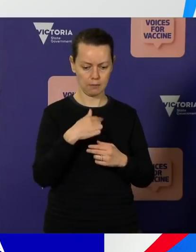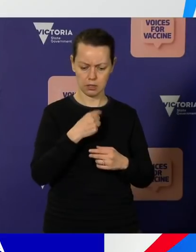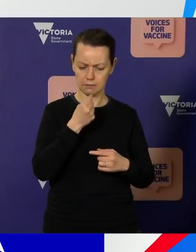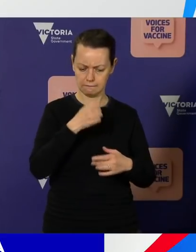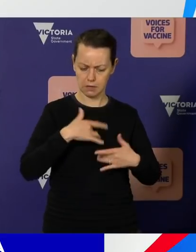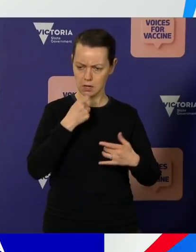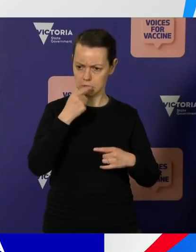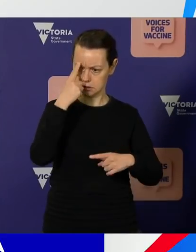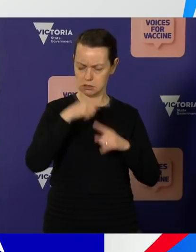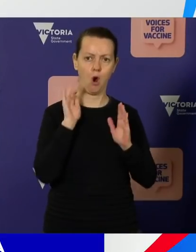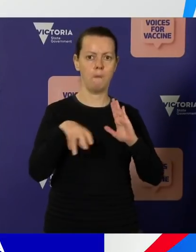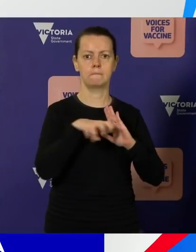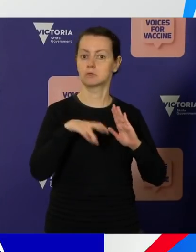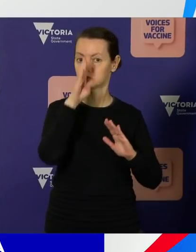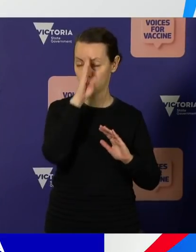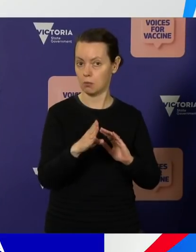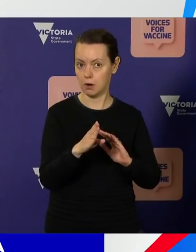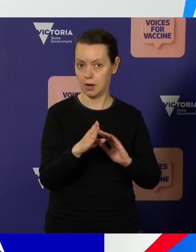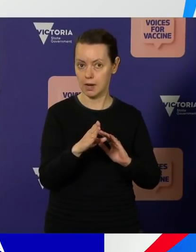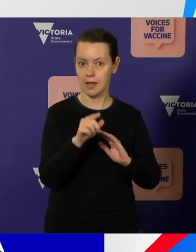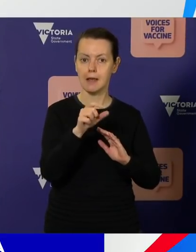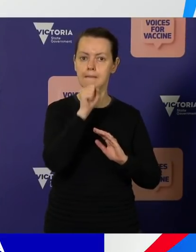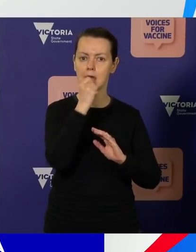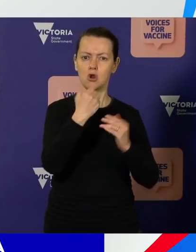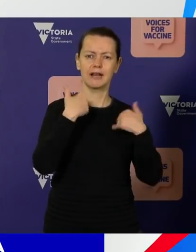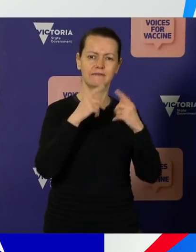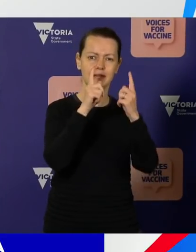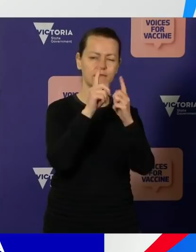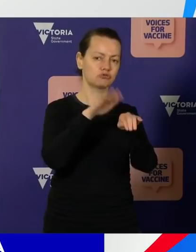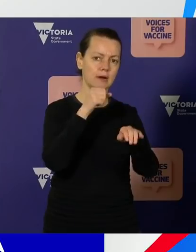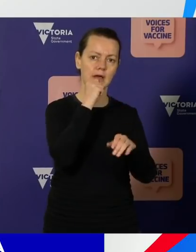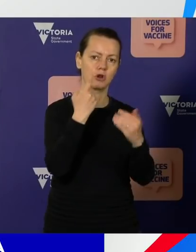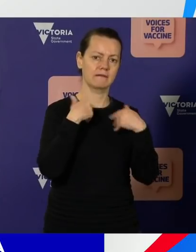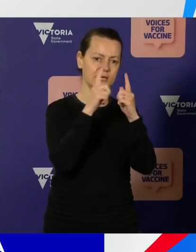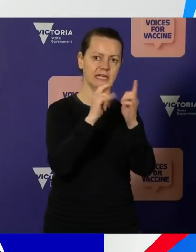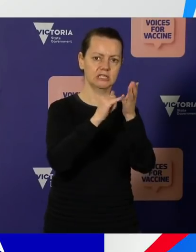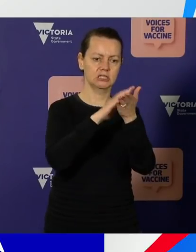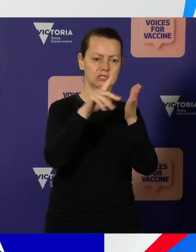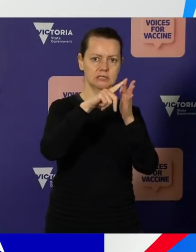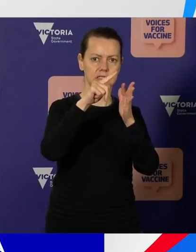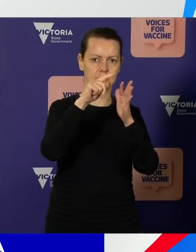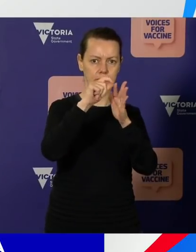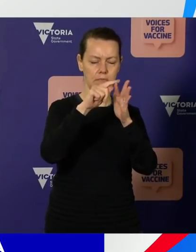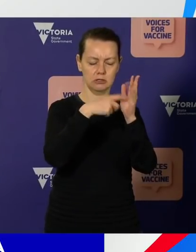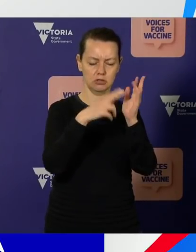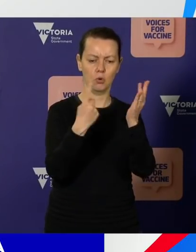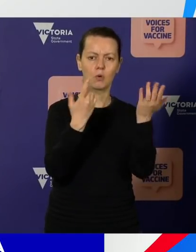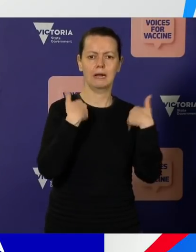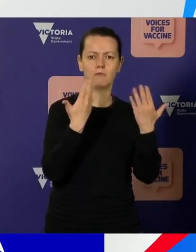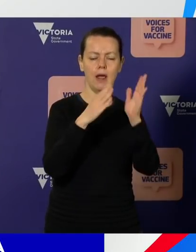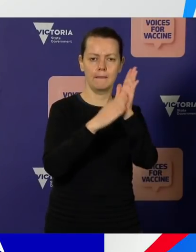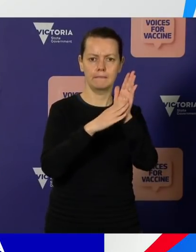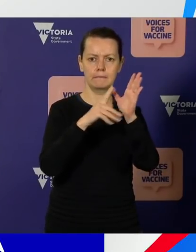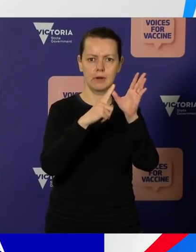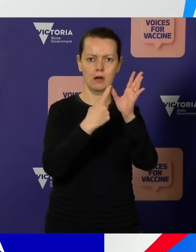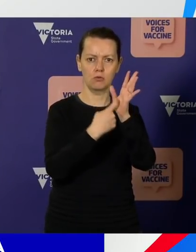transmission with the Maoopna driver within their household, but again, that primary close contact was isolating properly. But it highlights again, of course, that whilst we